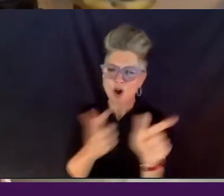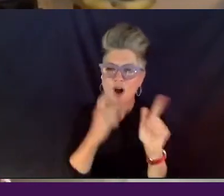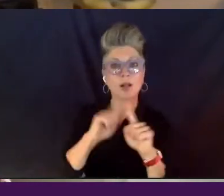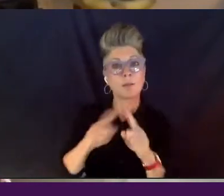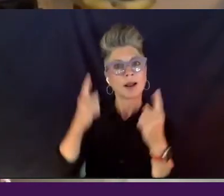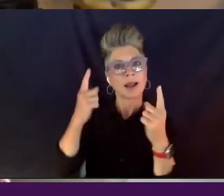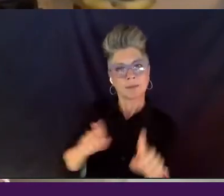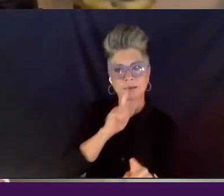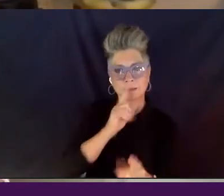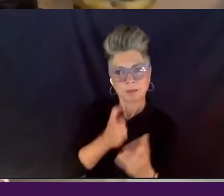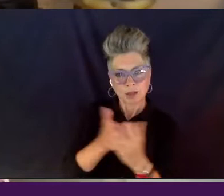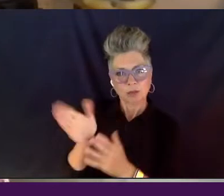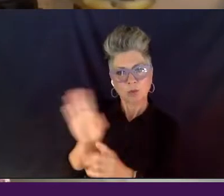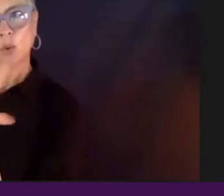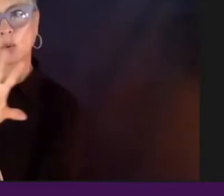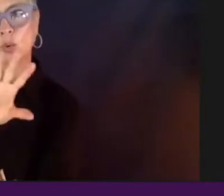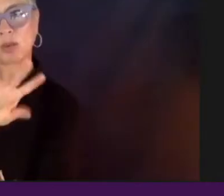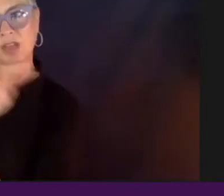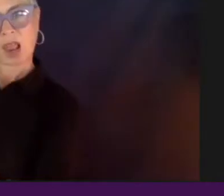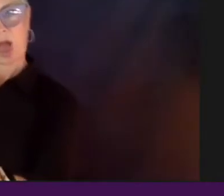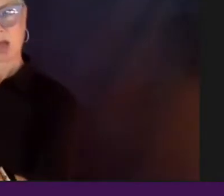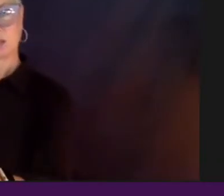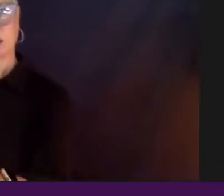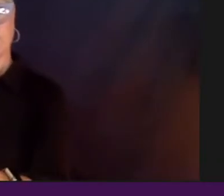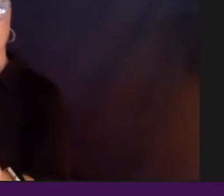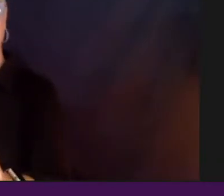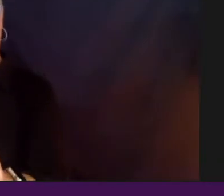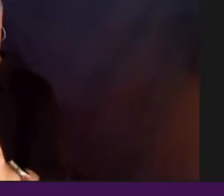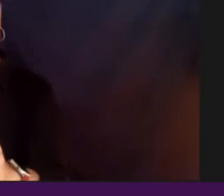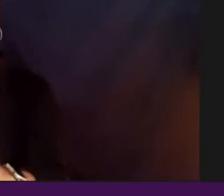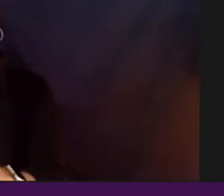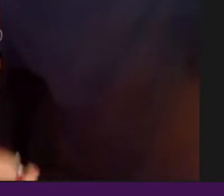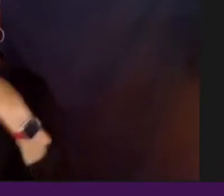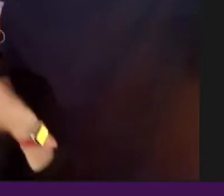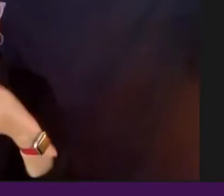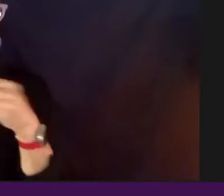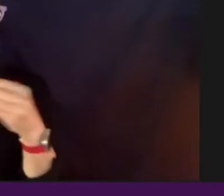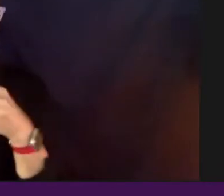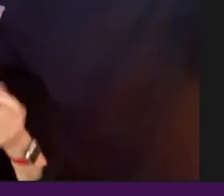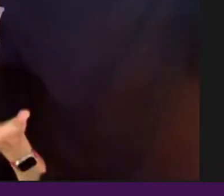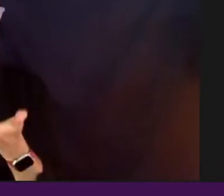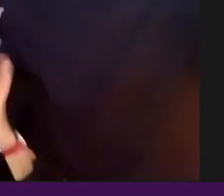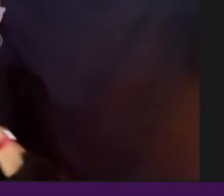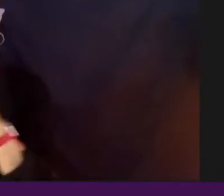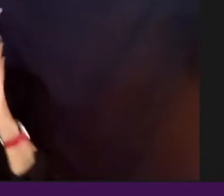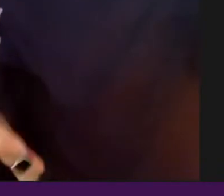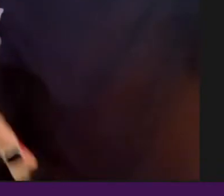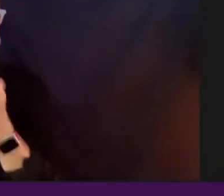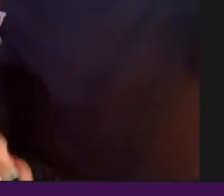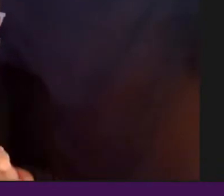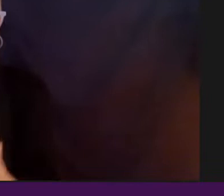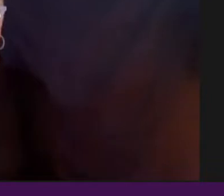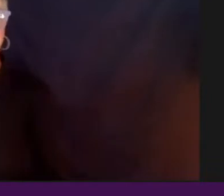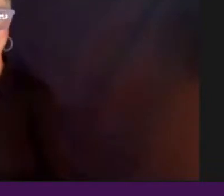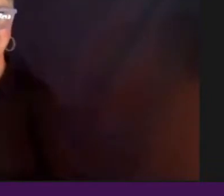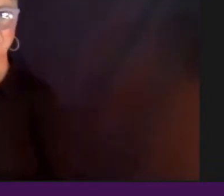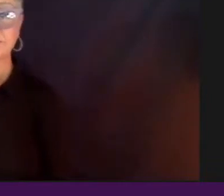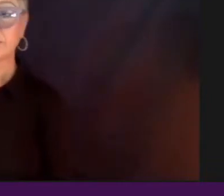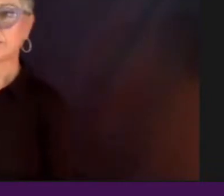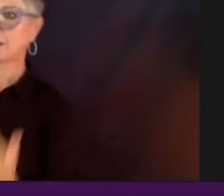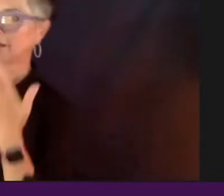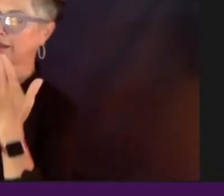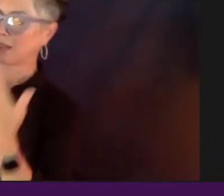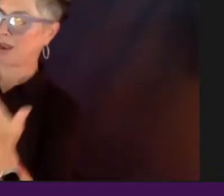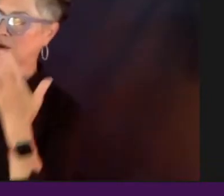I am and the kind of stories I want to tell. Great. Thank you. Thank you both. Um, we have to